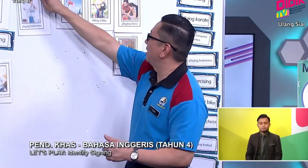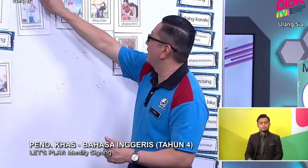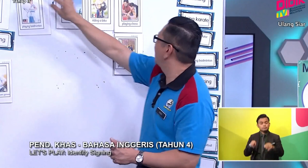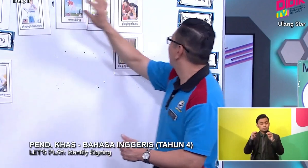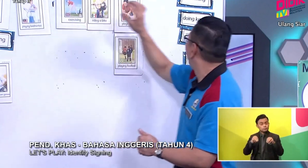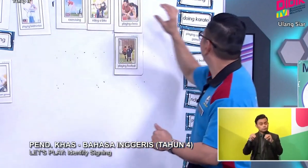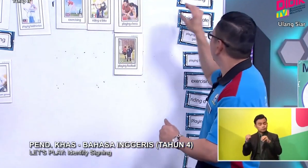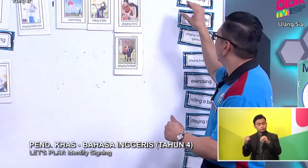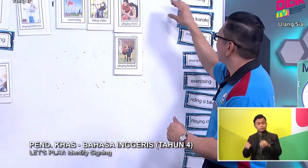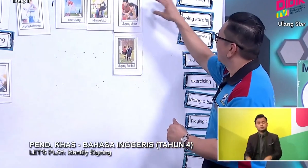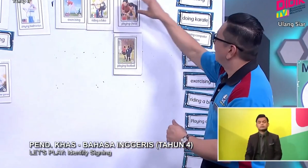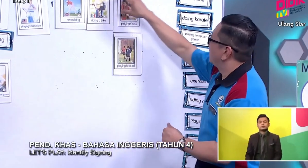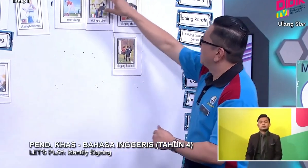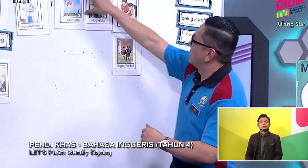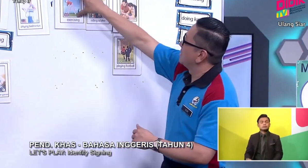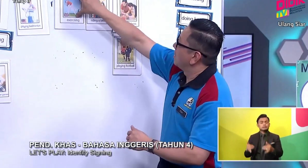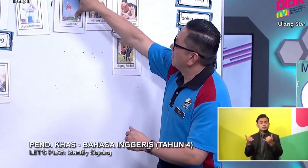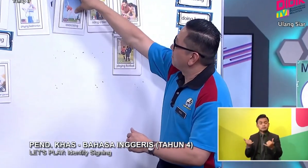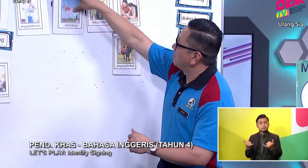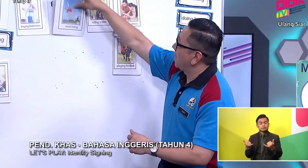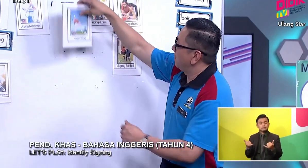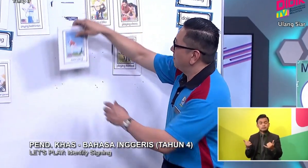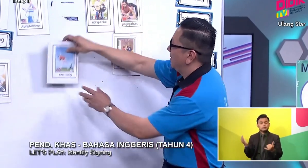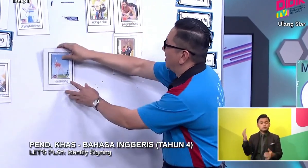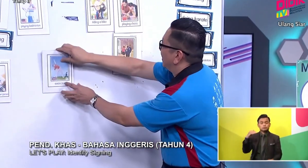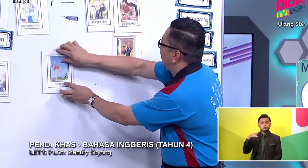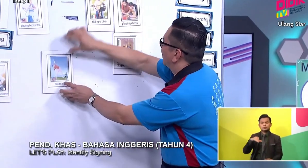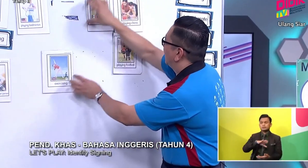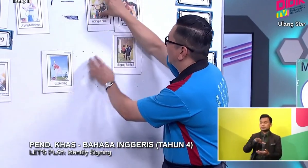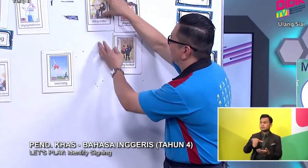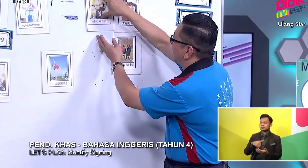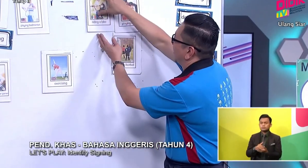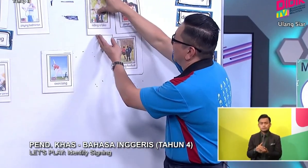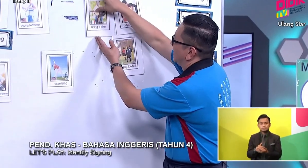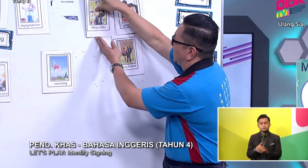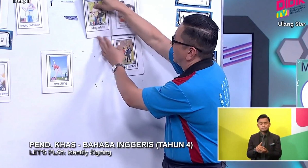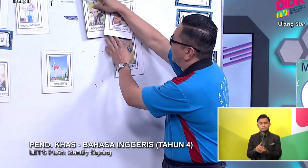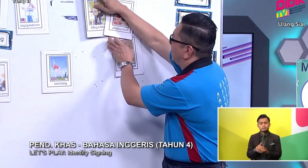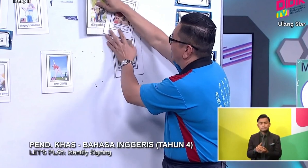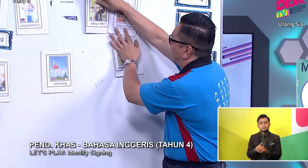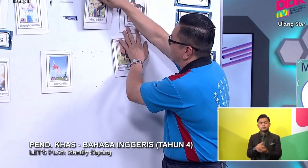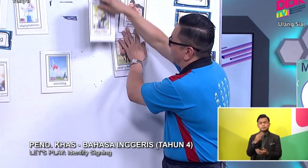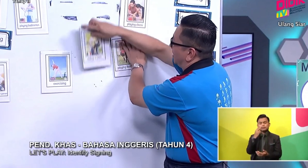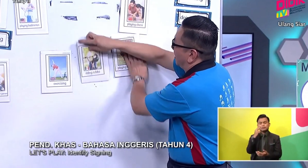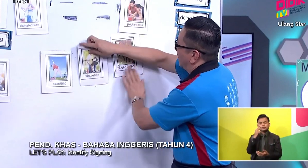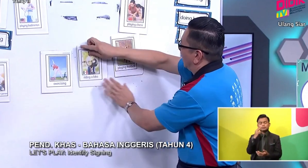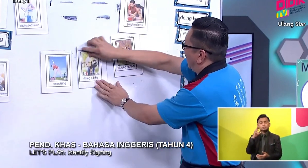Okay. Let's go Together. Bye. Three Six Seven